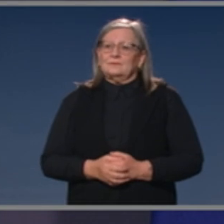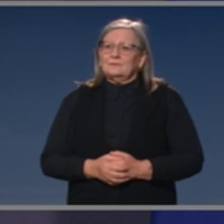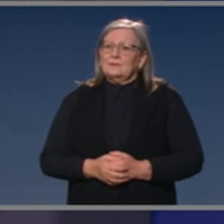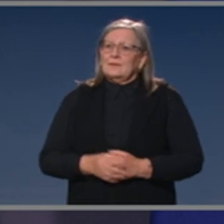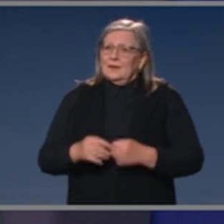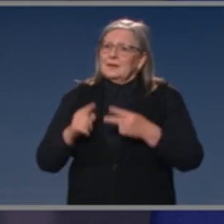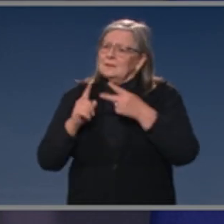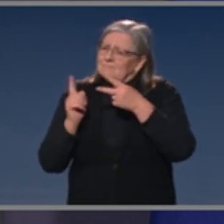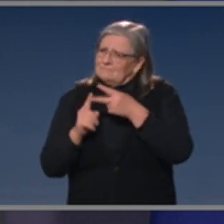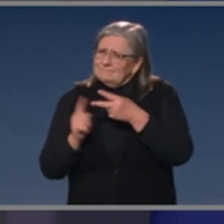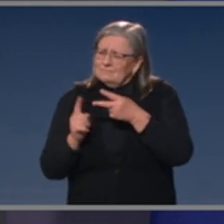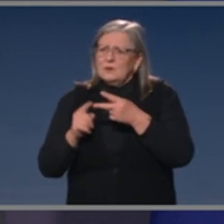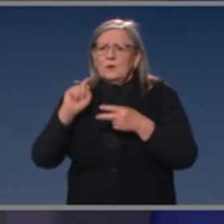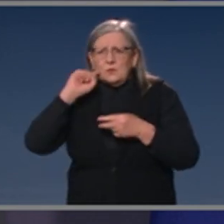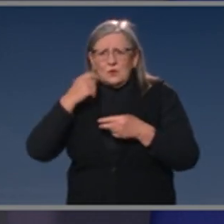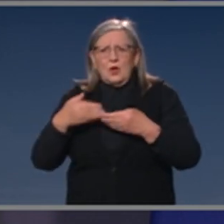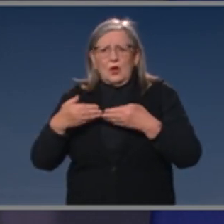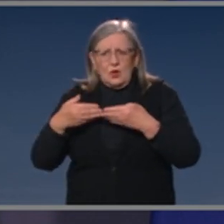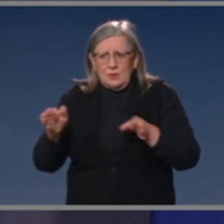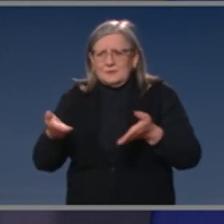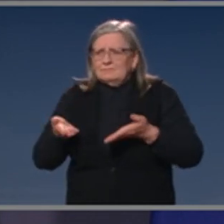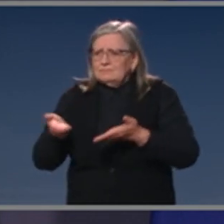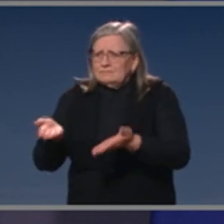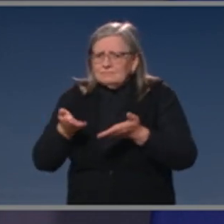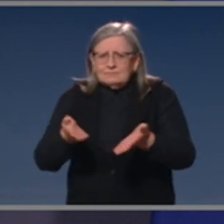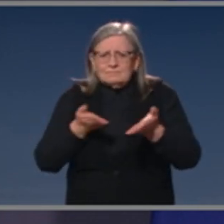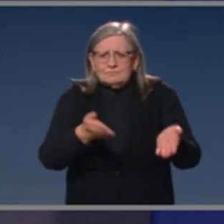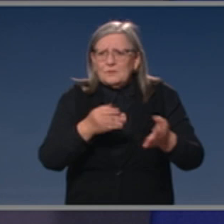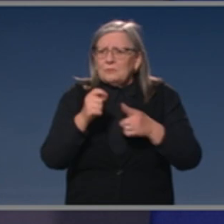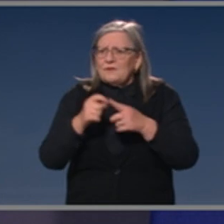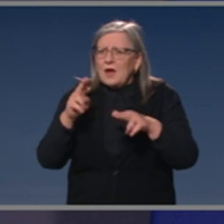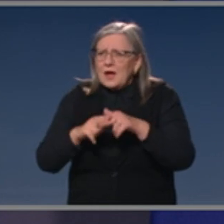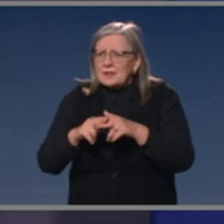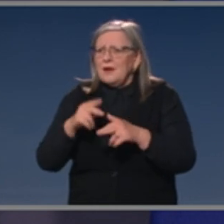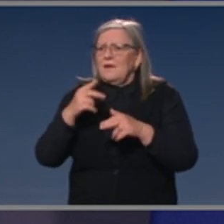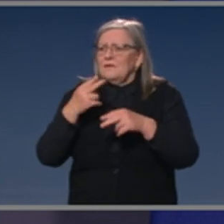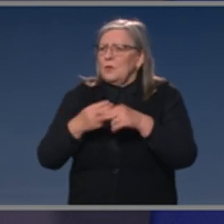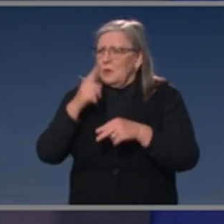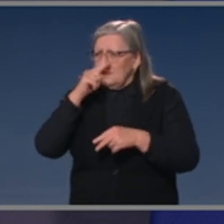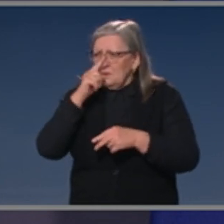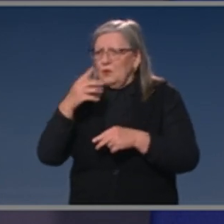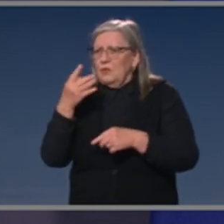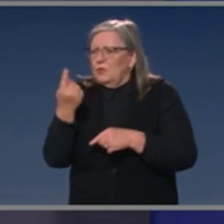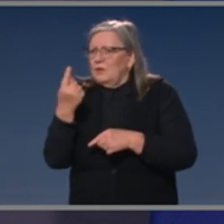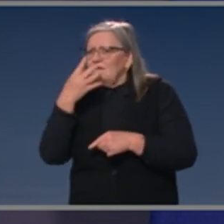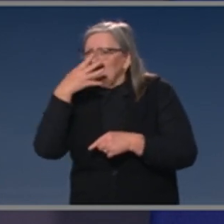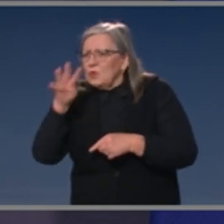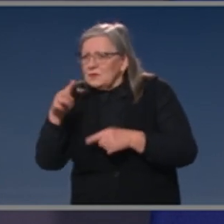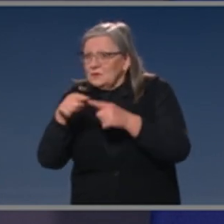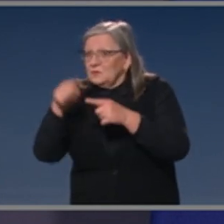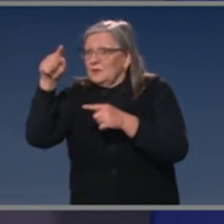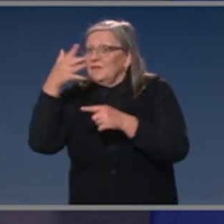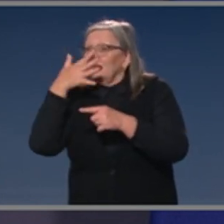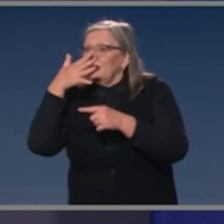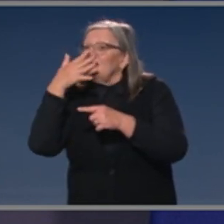to Pfizer immediately for 40 to 59-year-olds, and this will